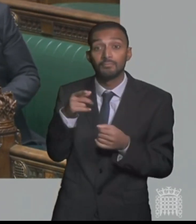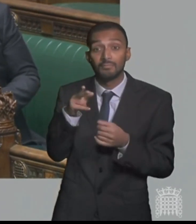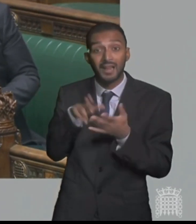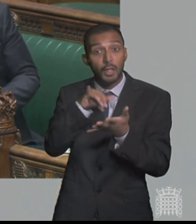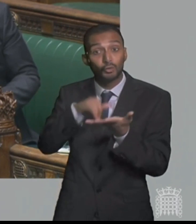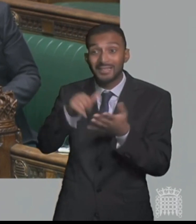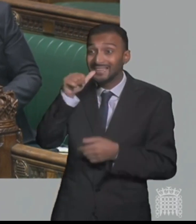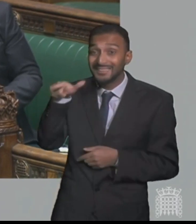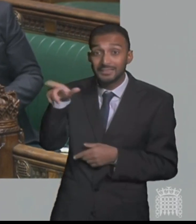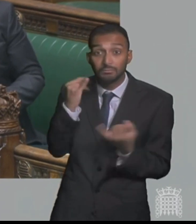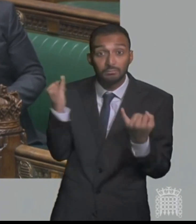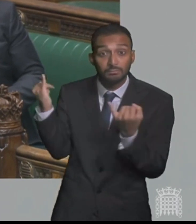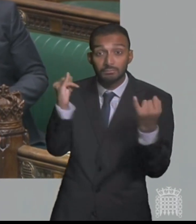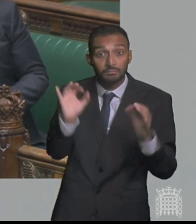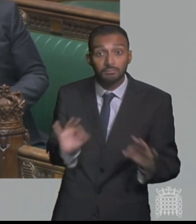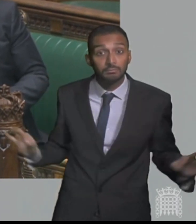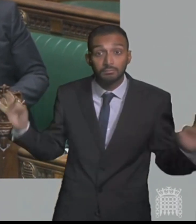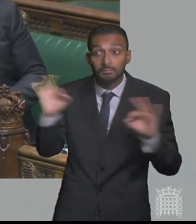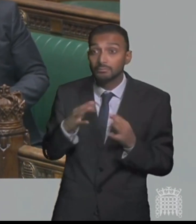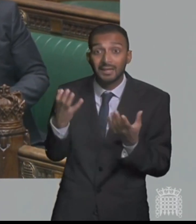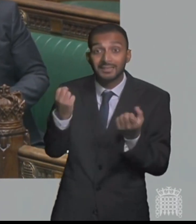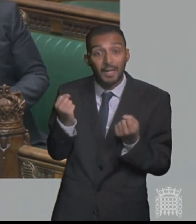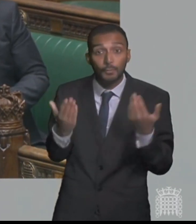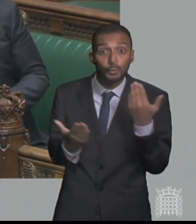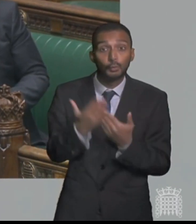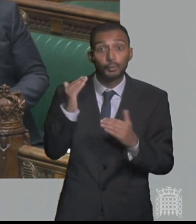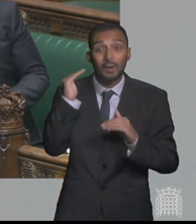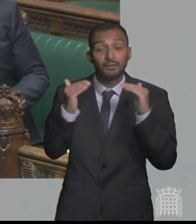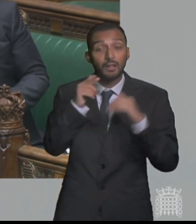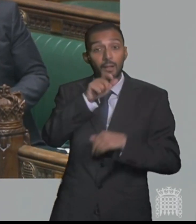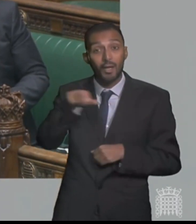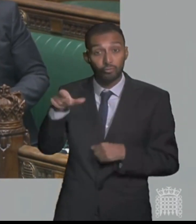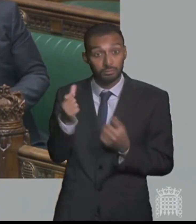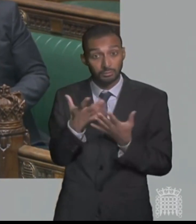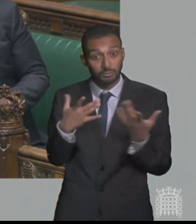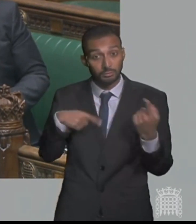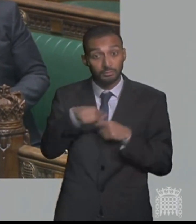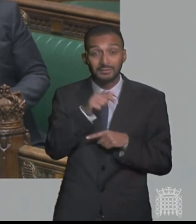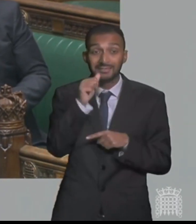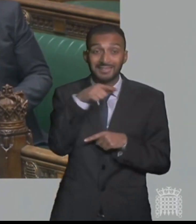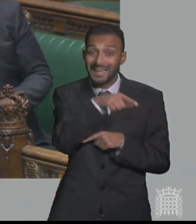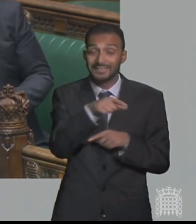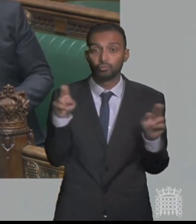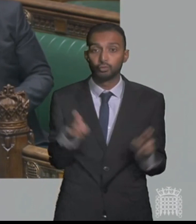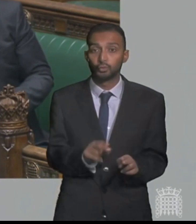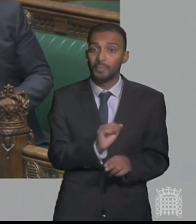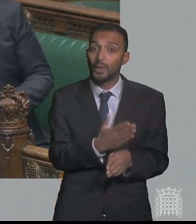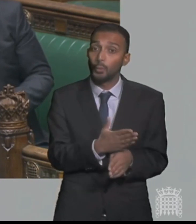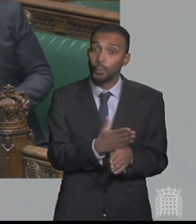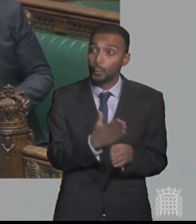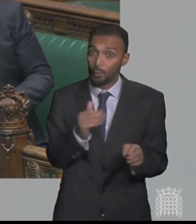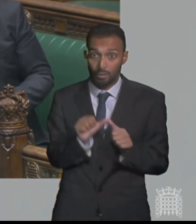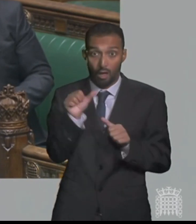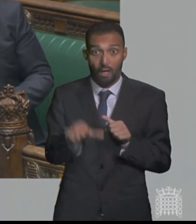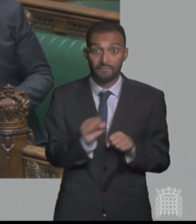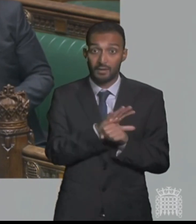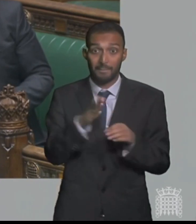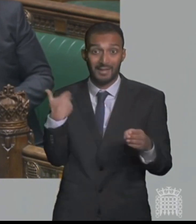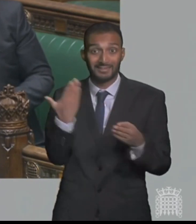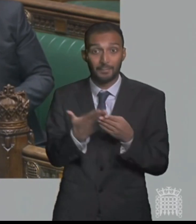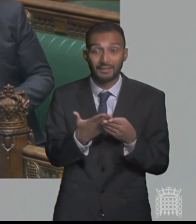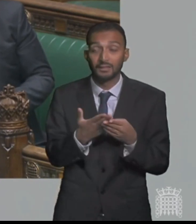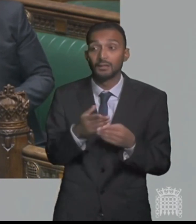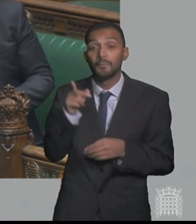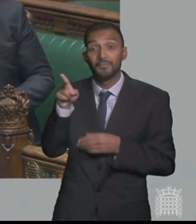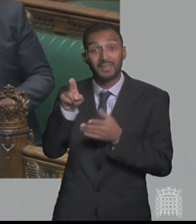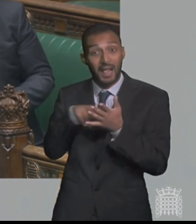patients. And many practices have actively reduced NHS work since the pandemic. I've pushed both NHS England and the Local Integrated Care Board. But all